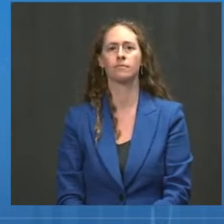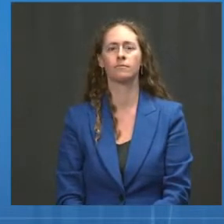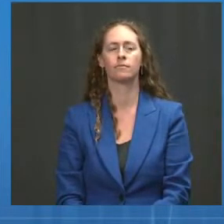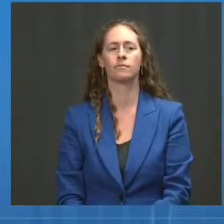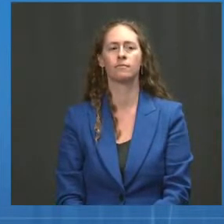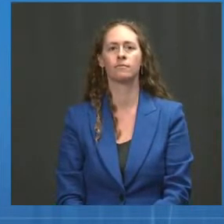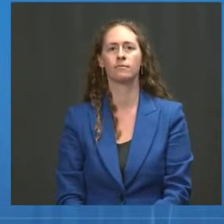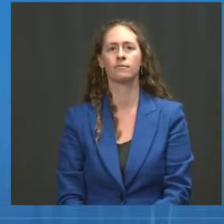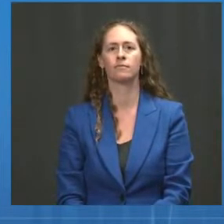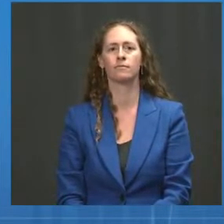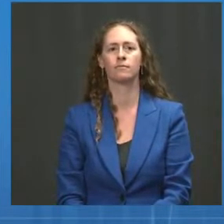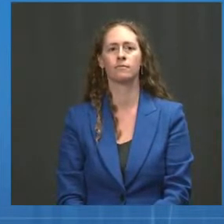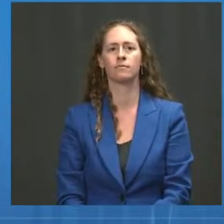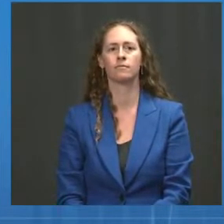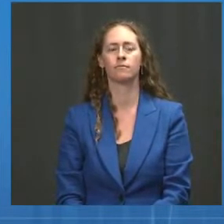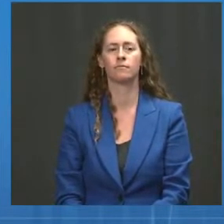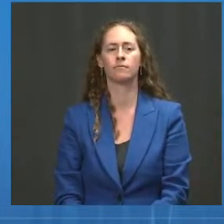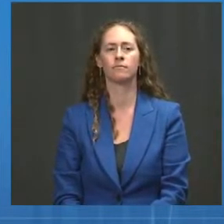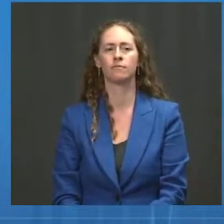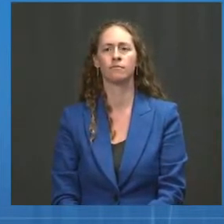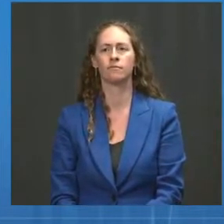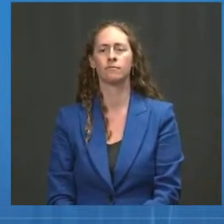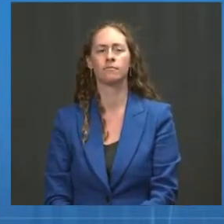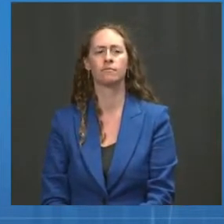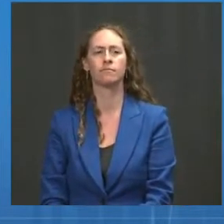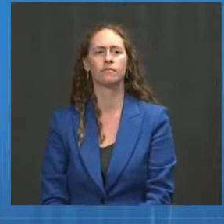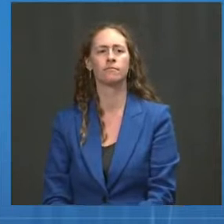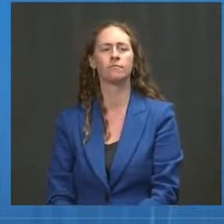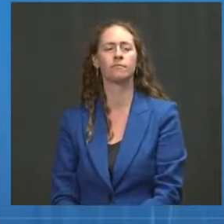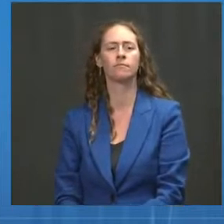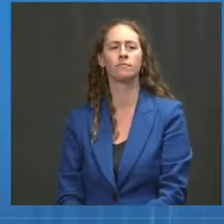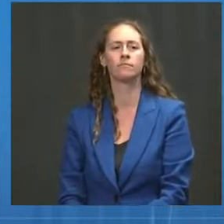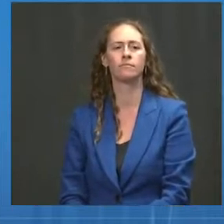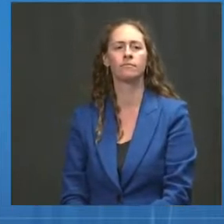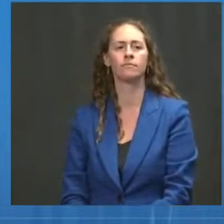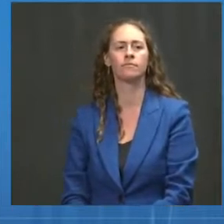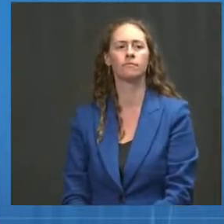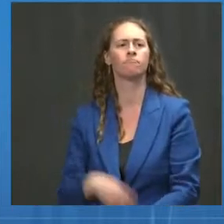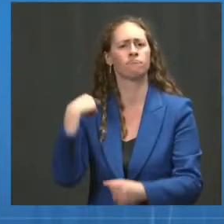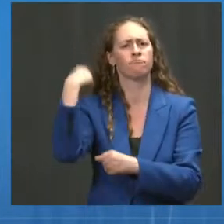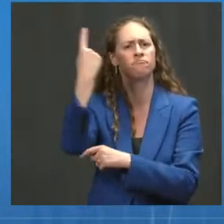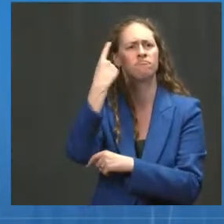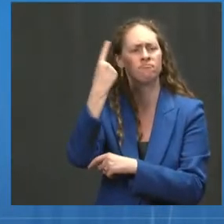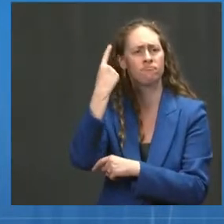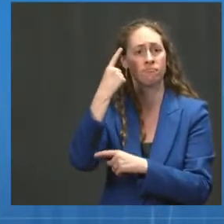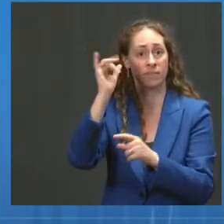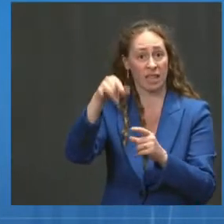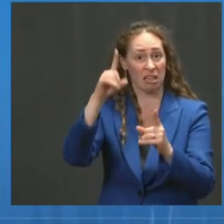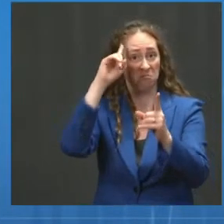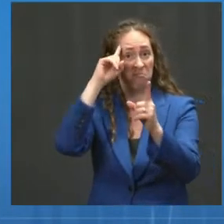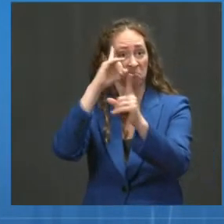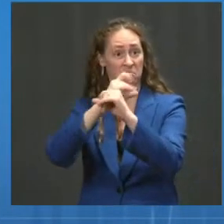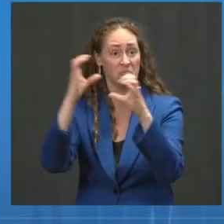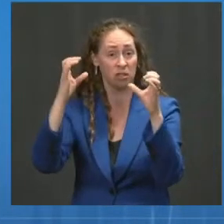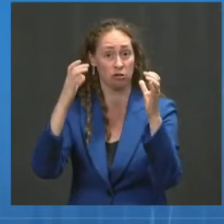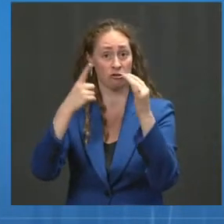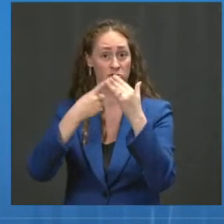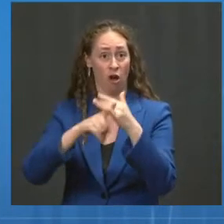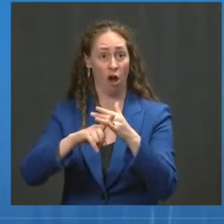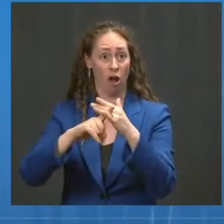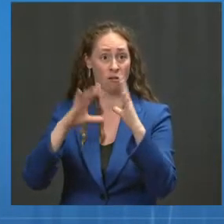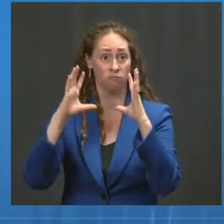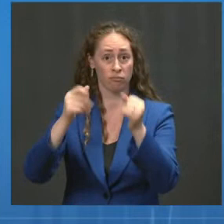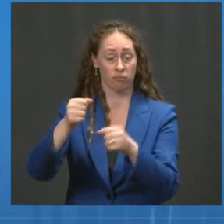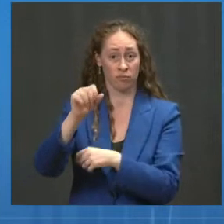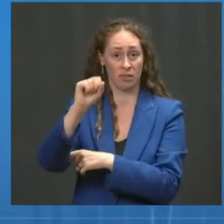Hi. Thanks for taking my question. How realistic is that September 20th launch date, given that we haven't seen the official EUA